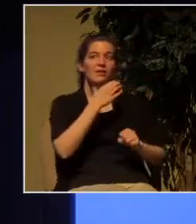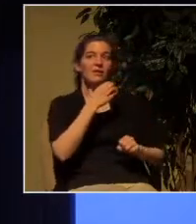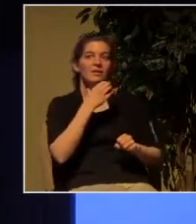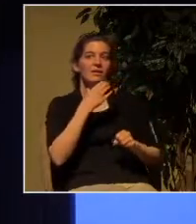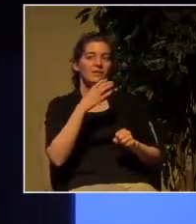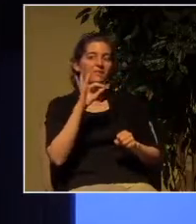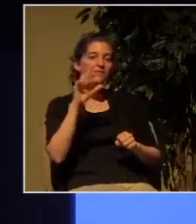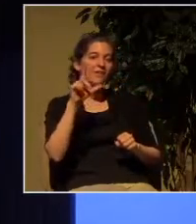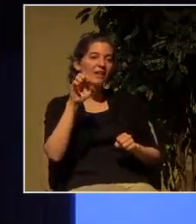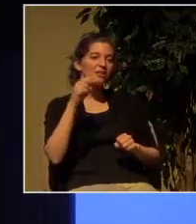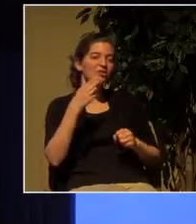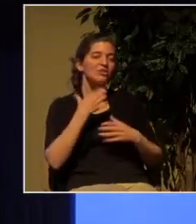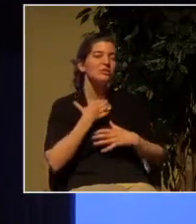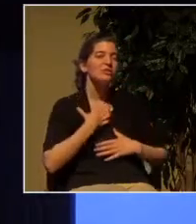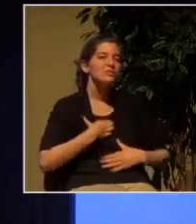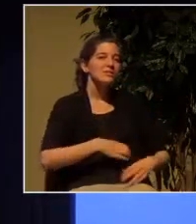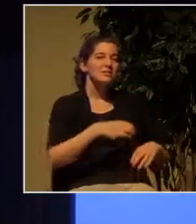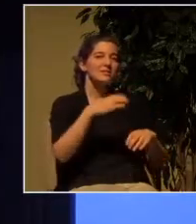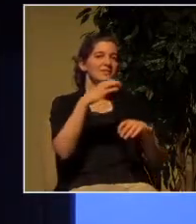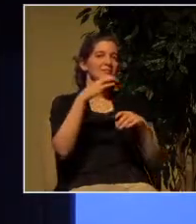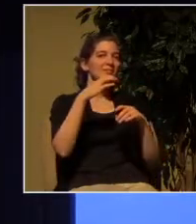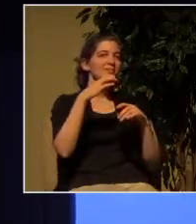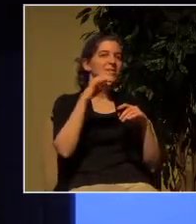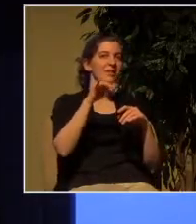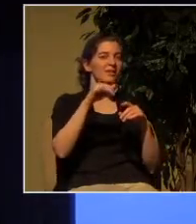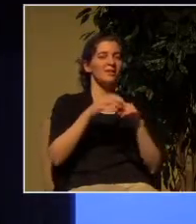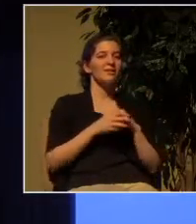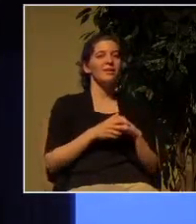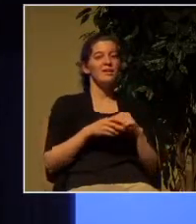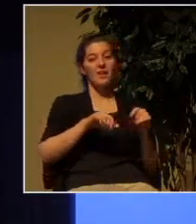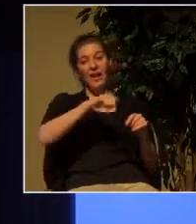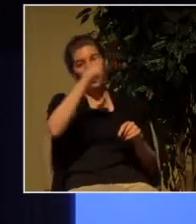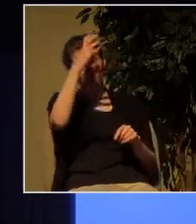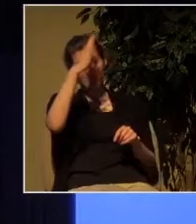then of course here's a guy who is beating the snot out of his donkey